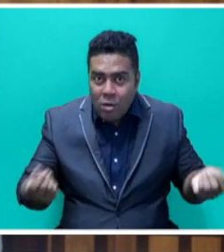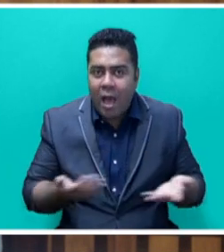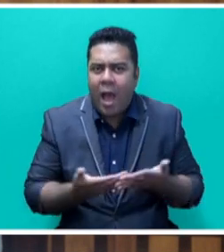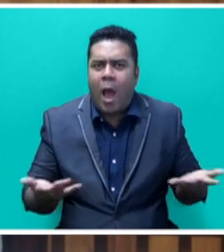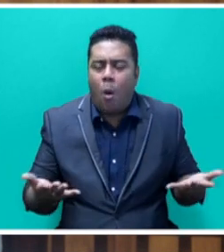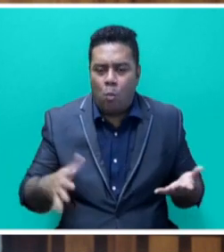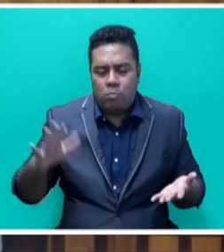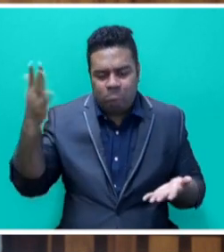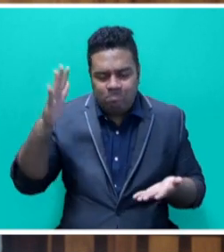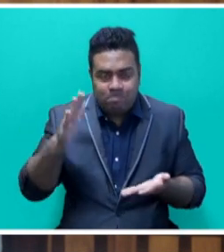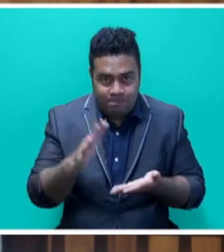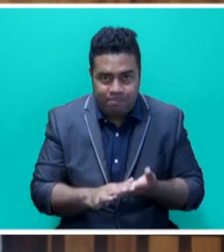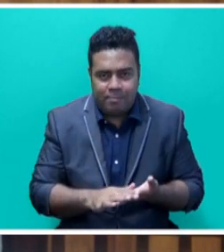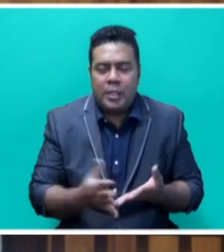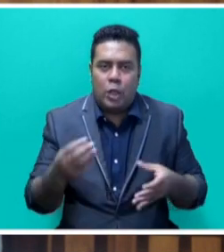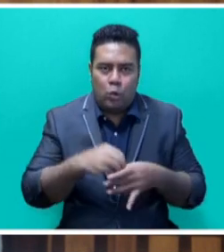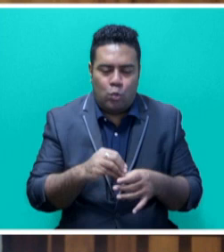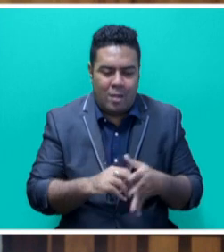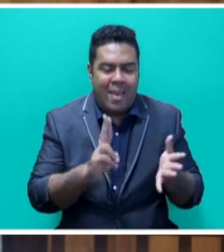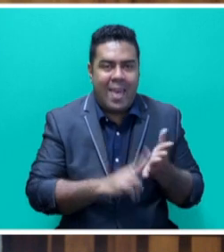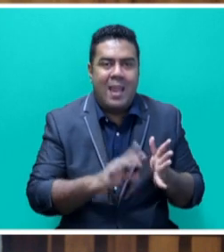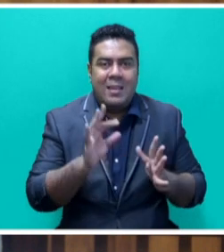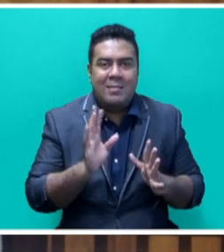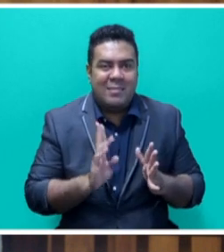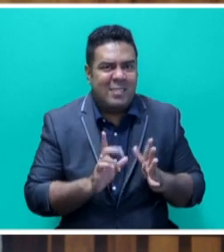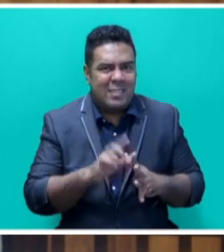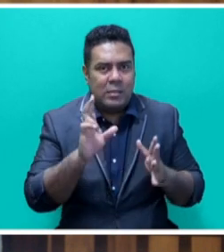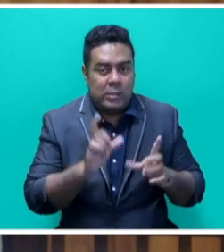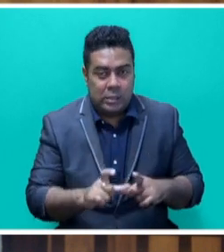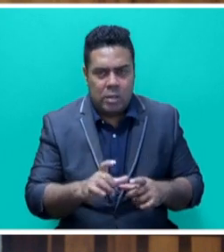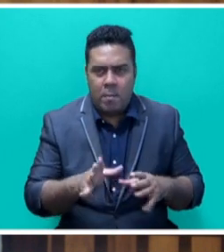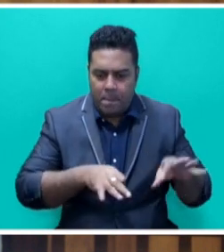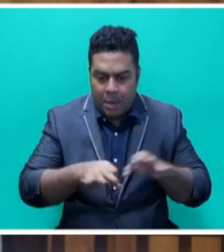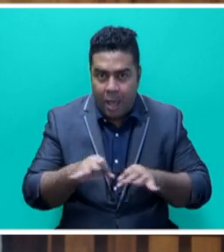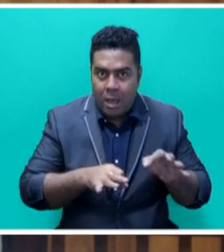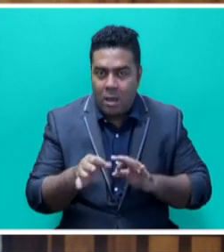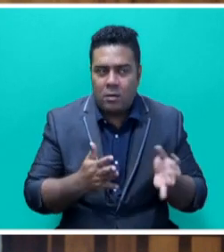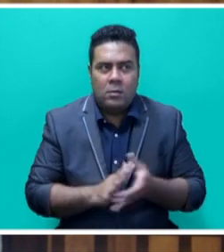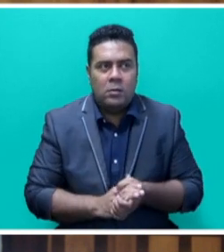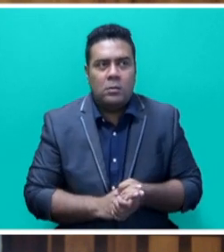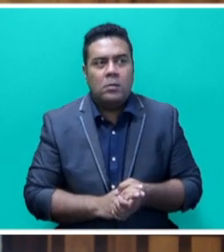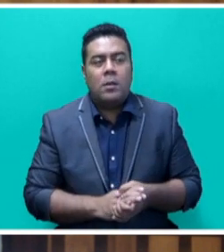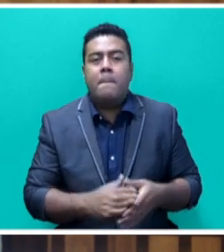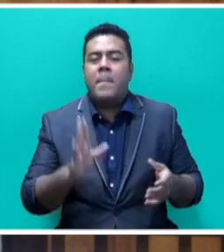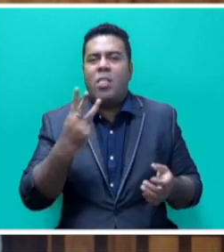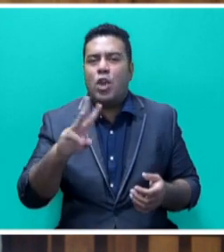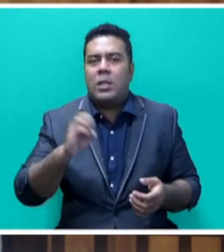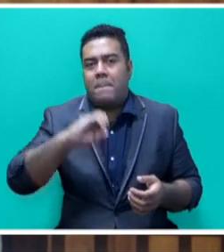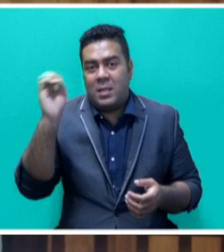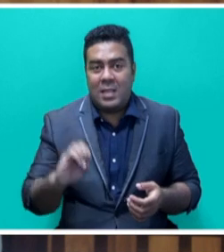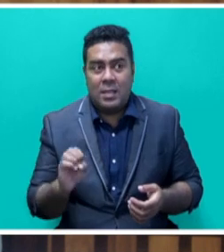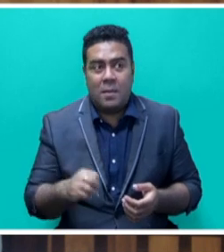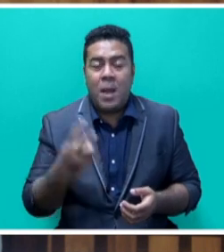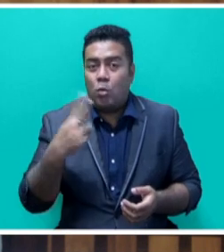-zero commitments into its NDC. In doing so, we intend to reduce national carbon emissions by 30% by